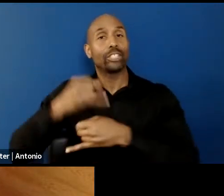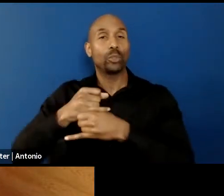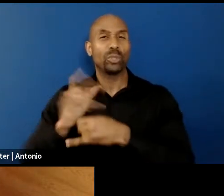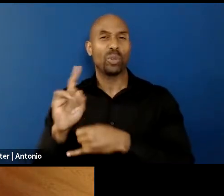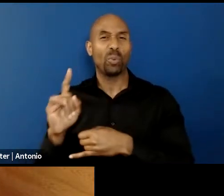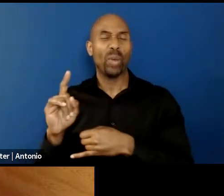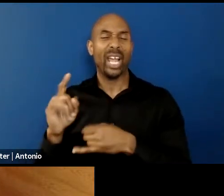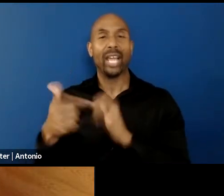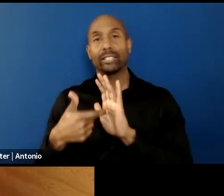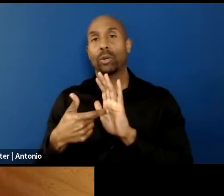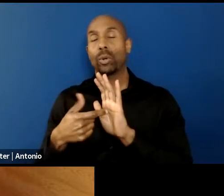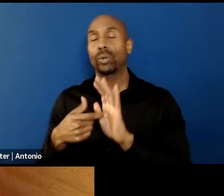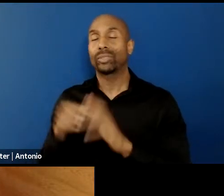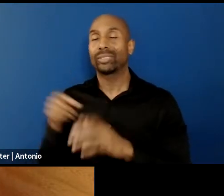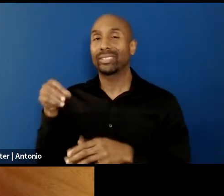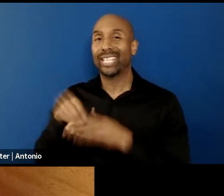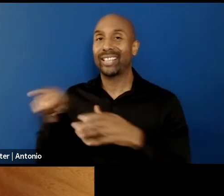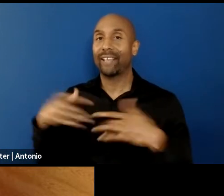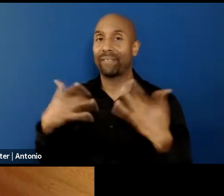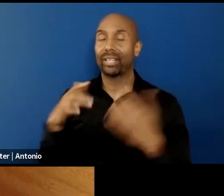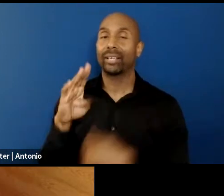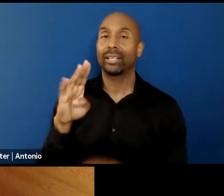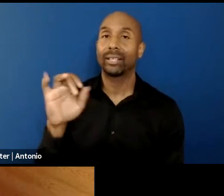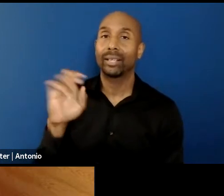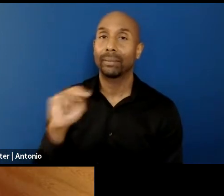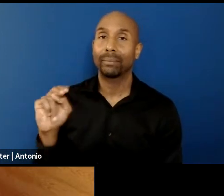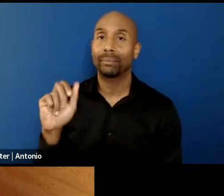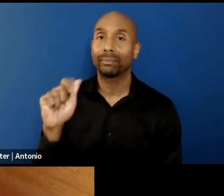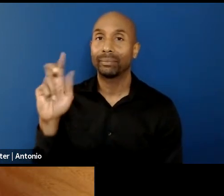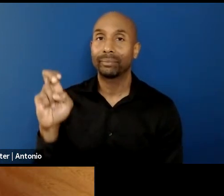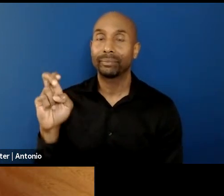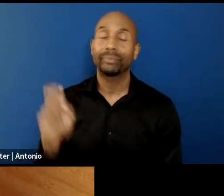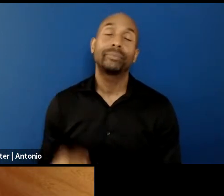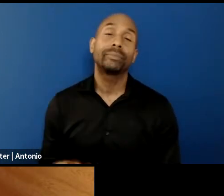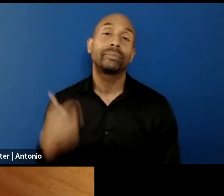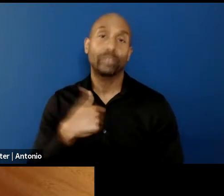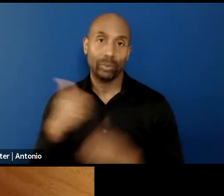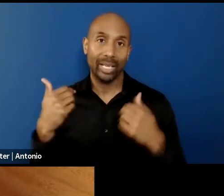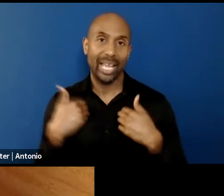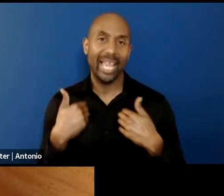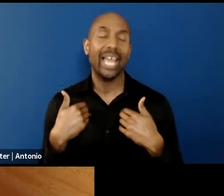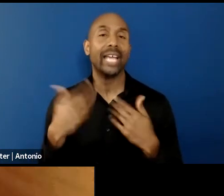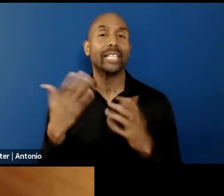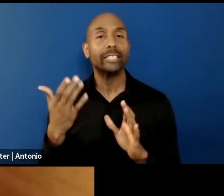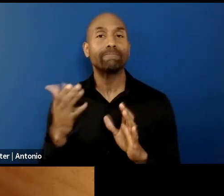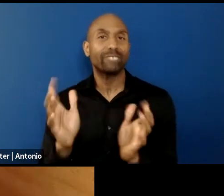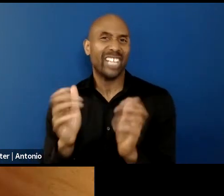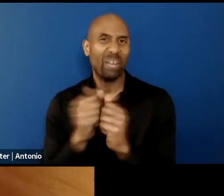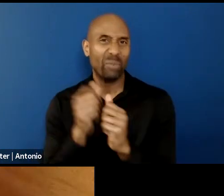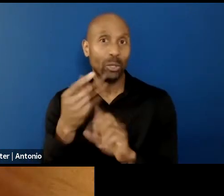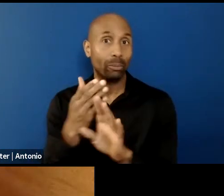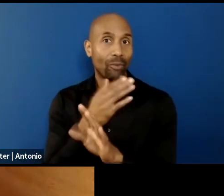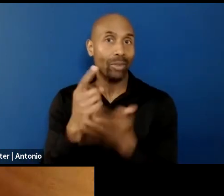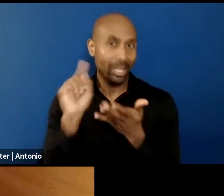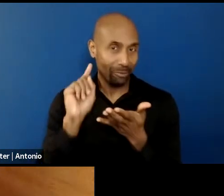won't be the work that we're going to look into. Actually, we had a preparatory talk last week and you were so